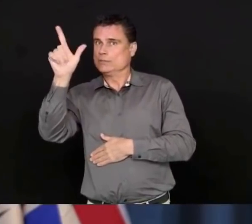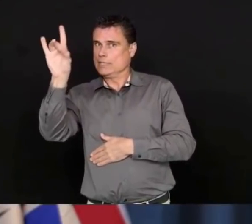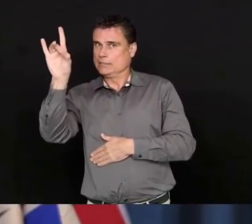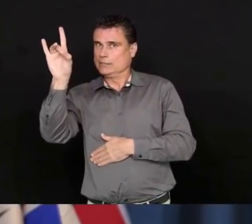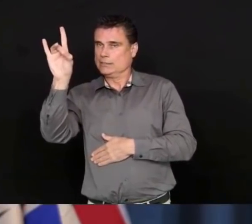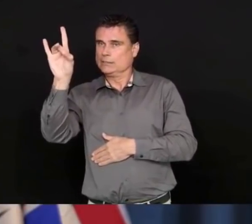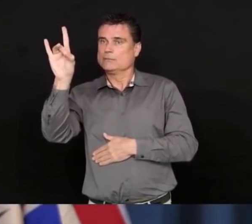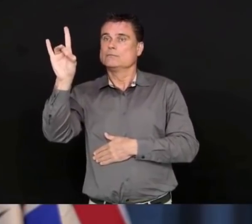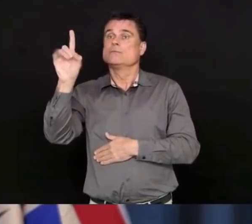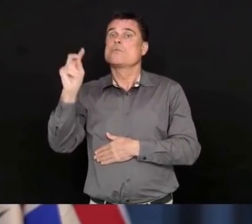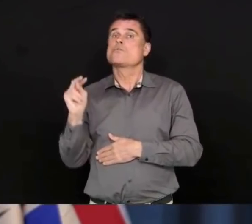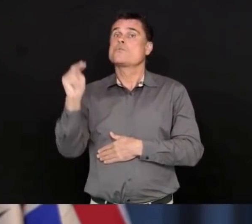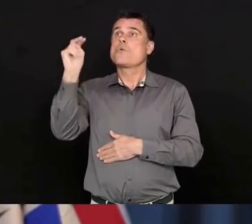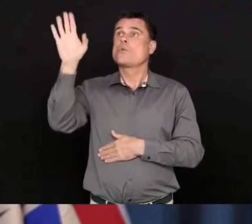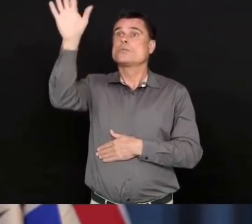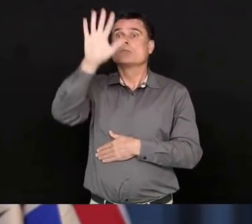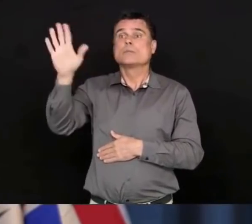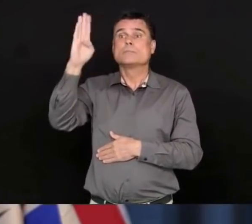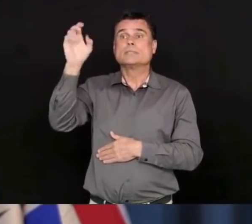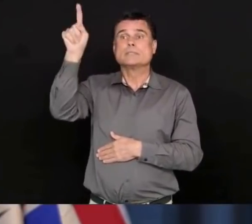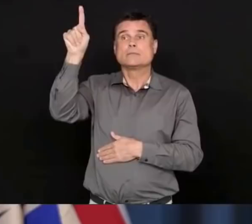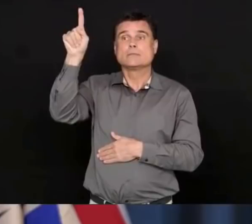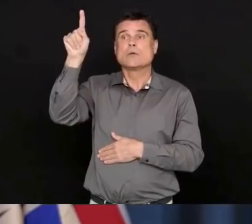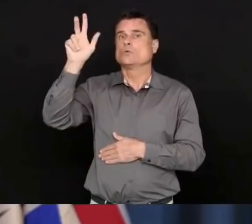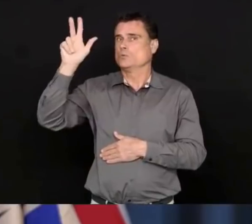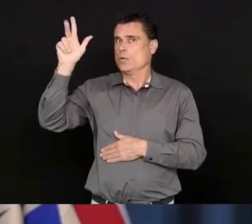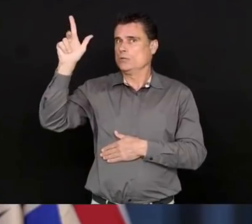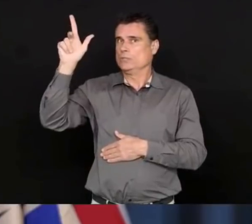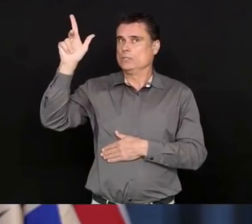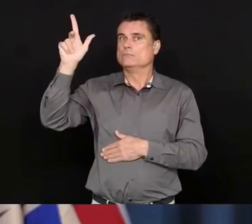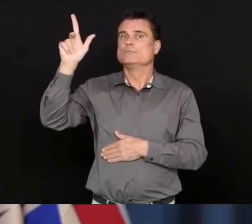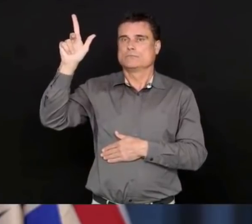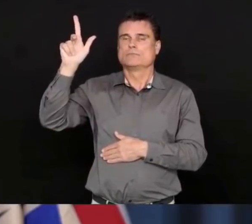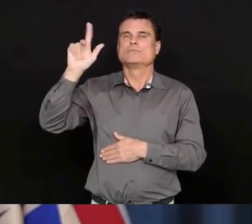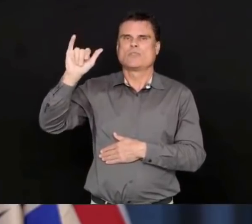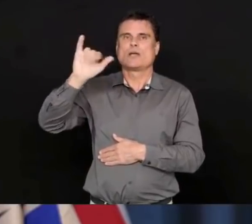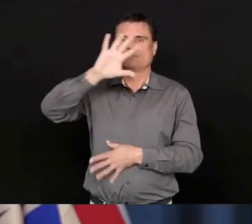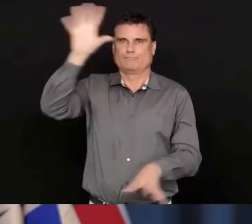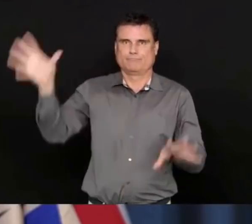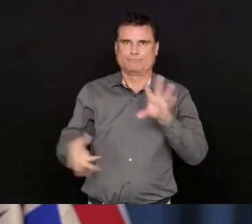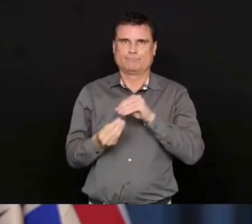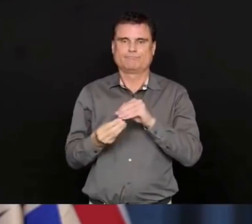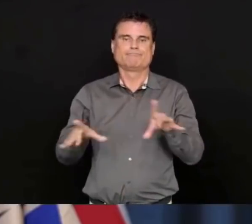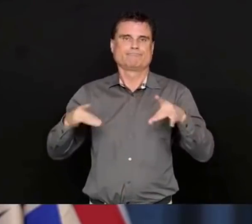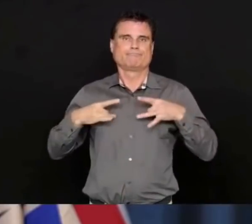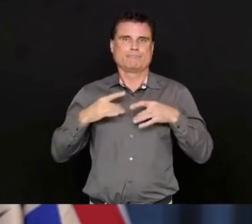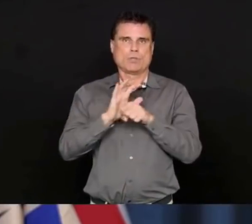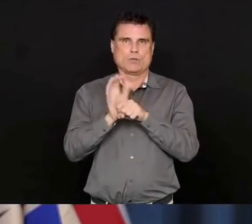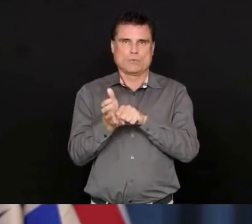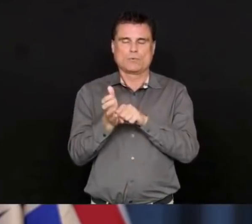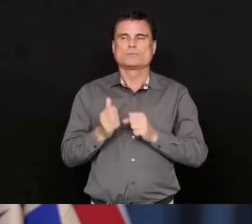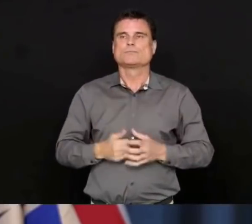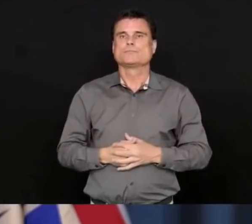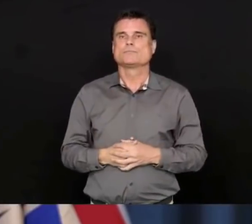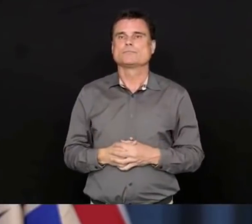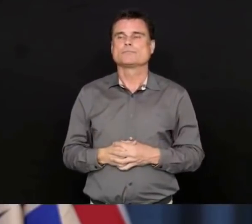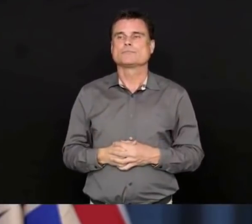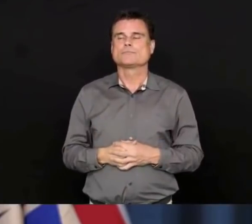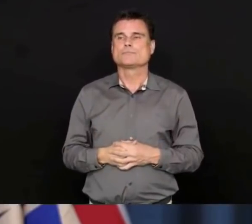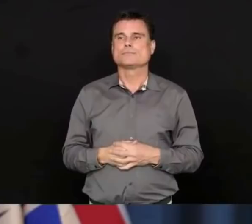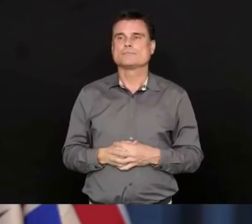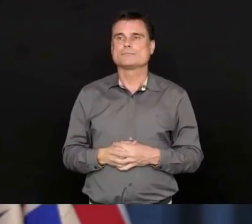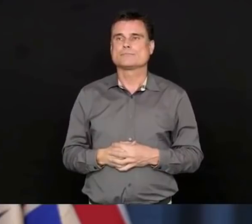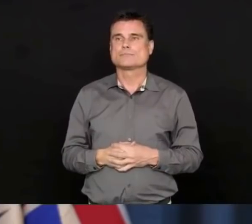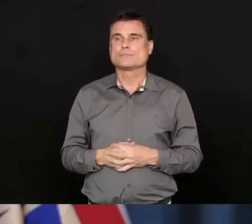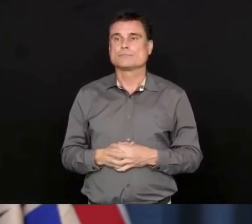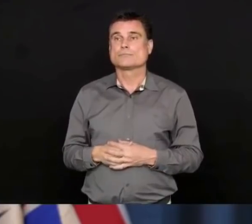In addition, we now have 210 cases who are associated with long-term care or assisted